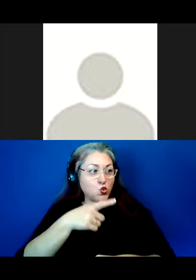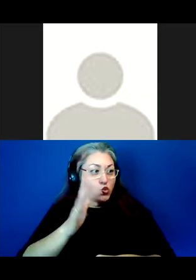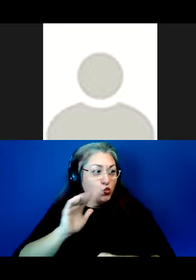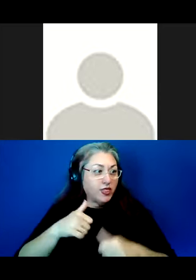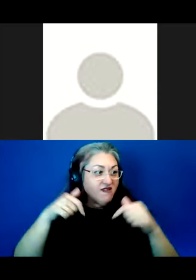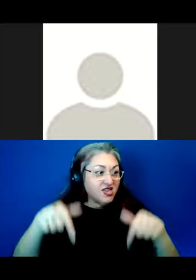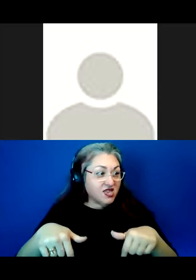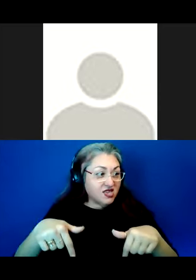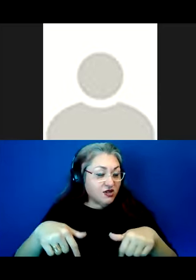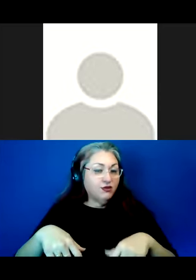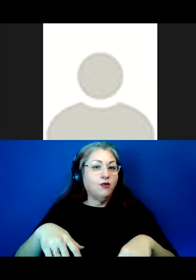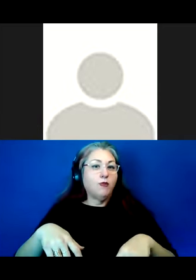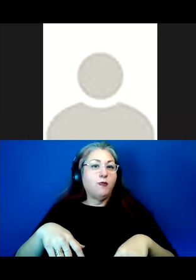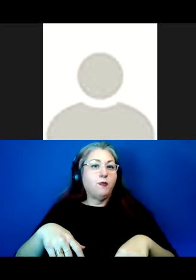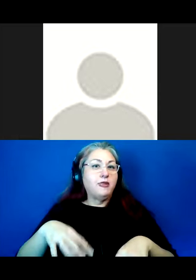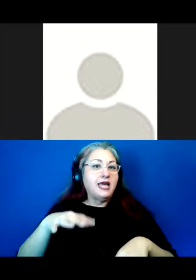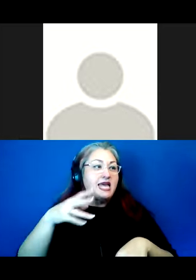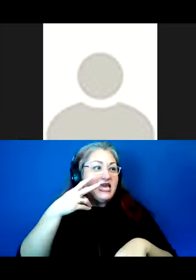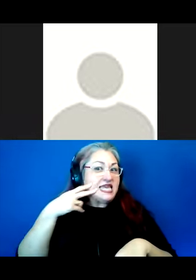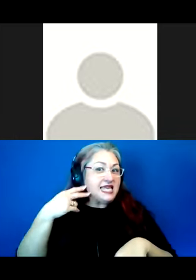here? Indians.